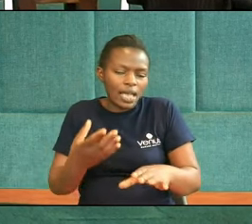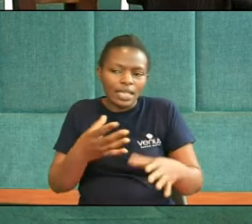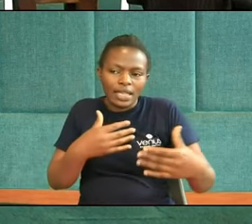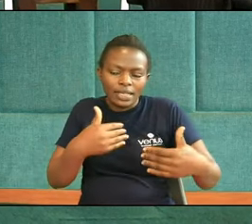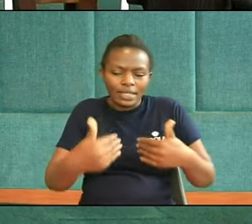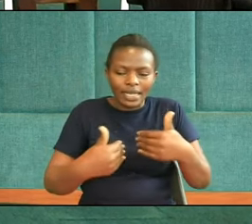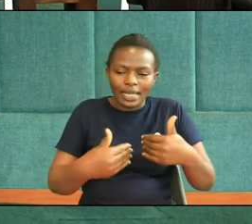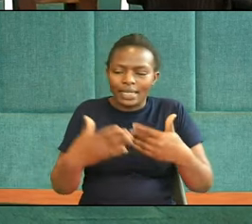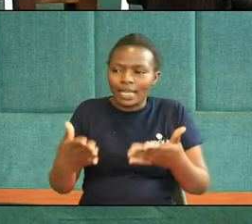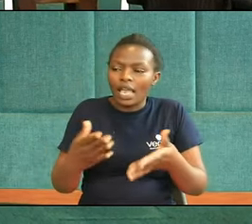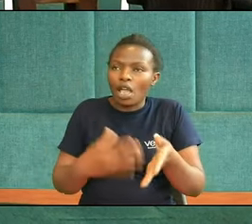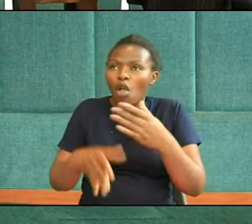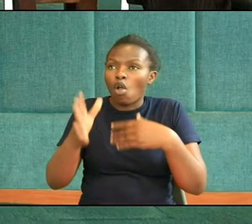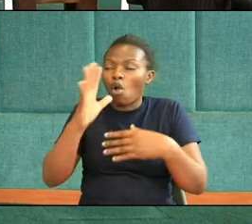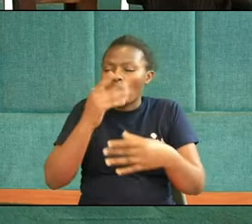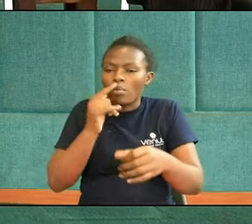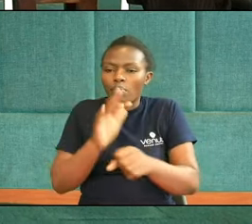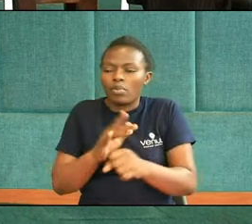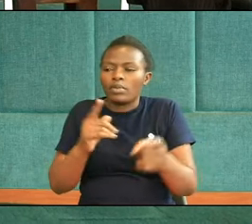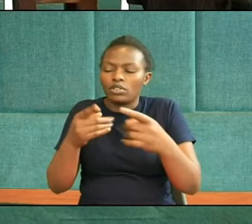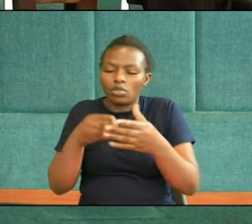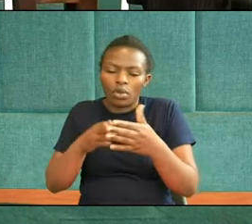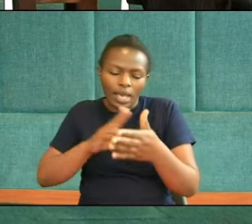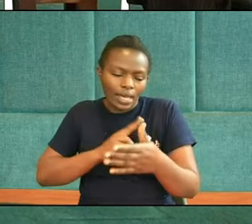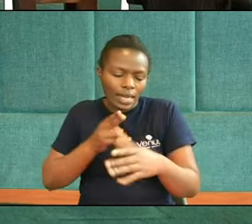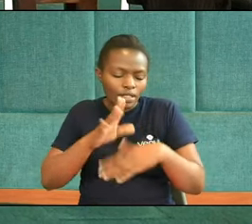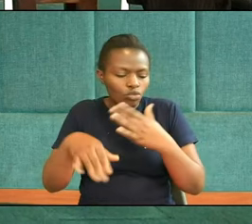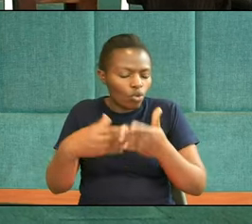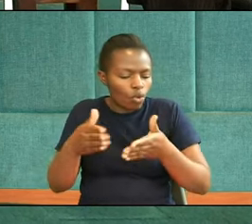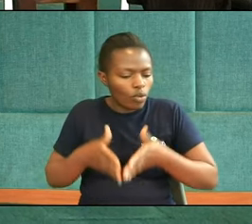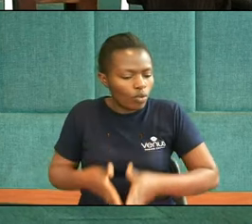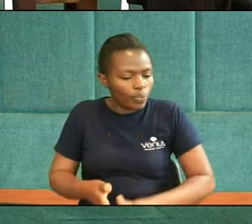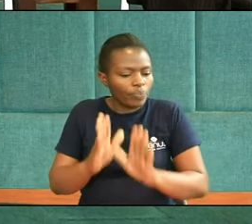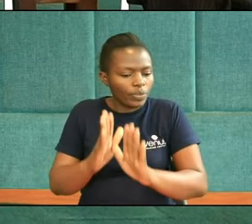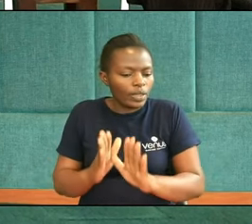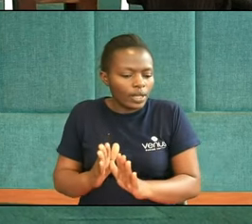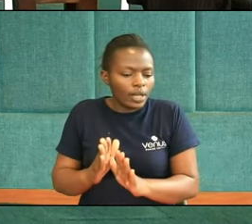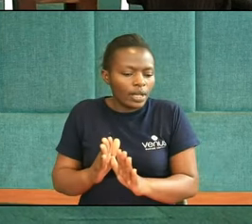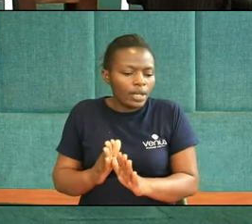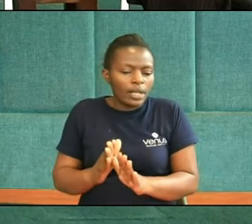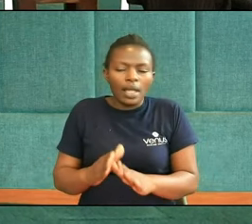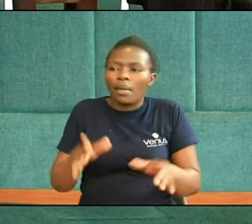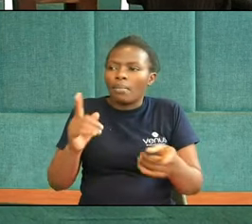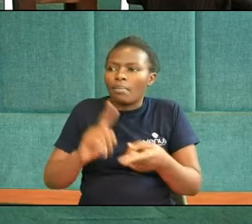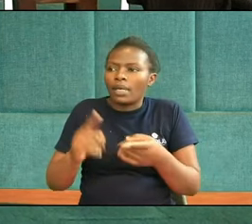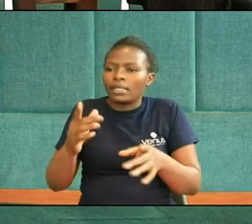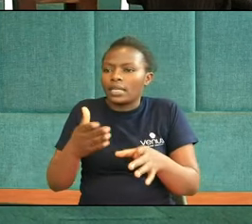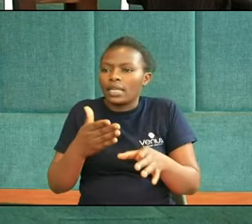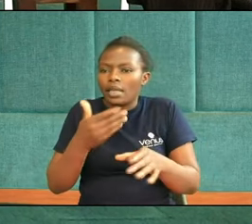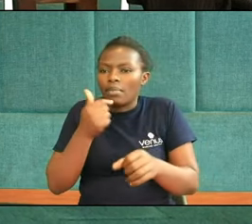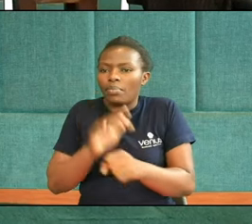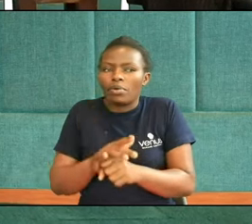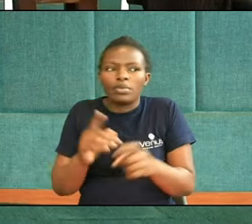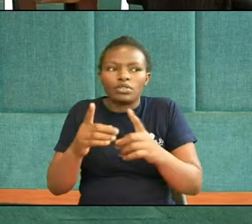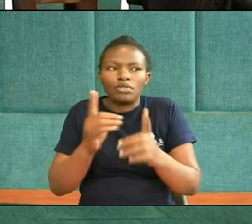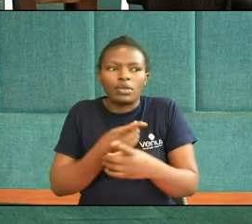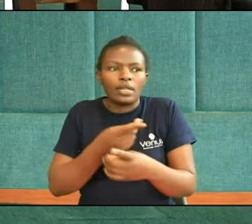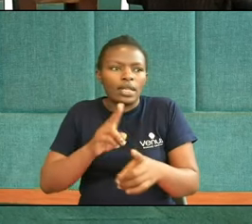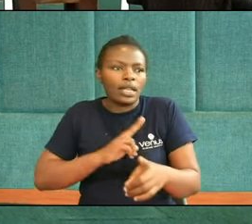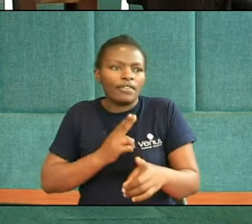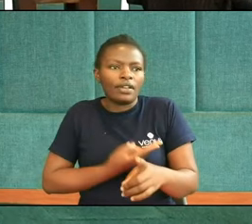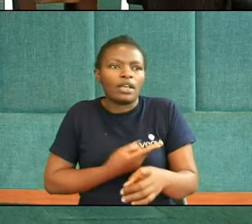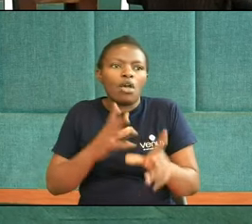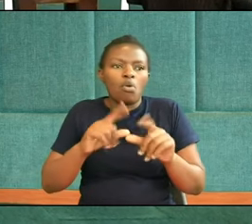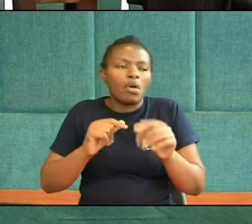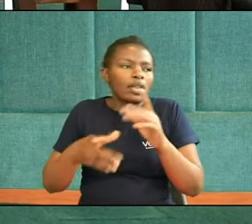to guide us God promises to guide us through it God not only predicted dark times But he promised deliverance His word is sure